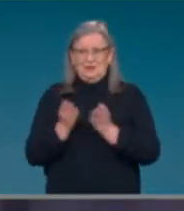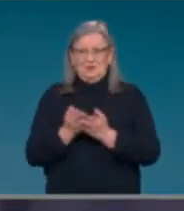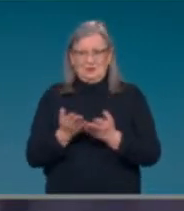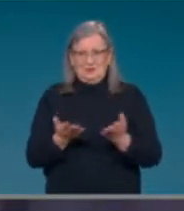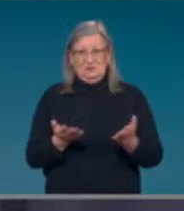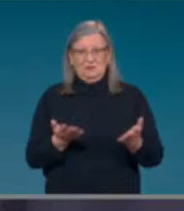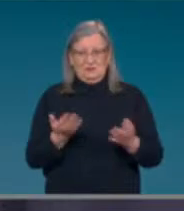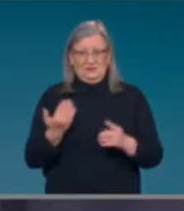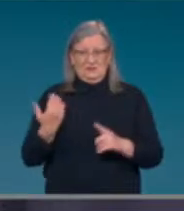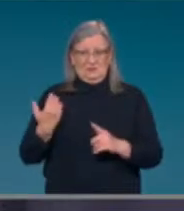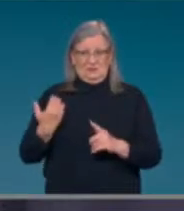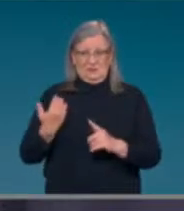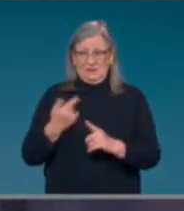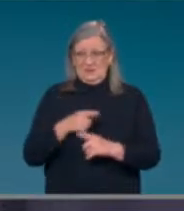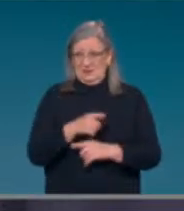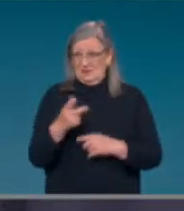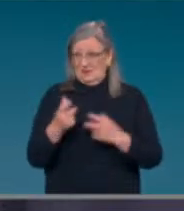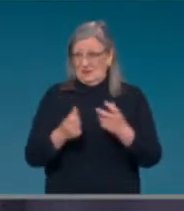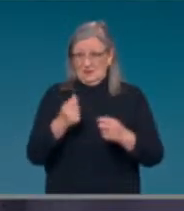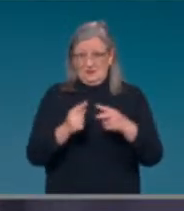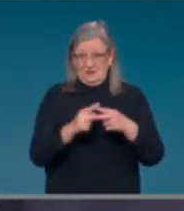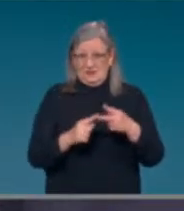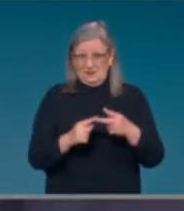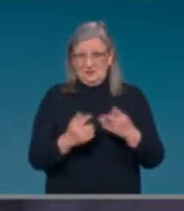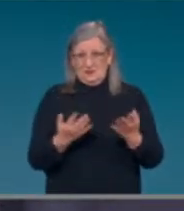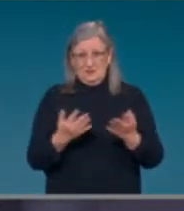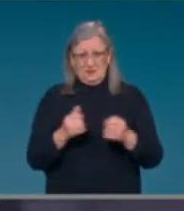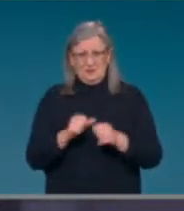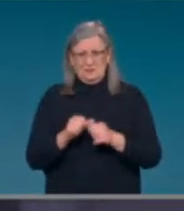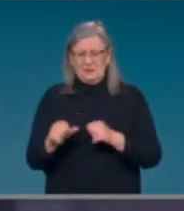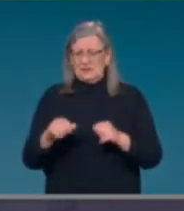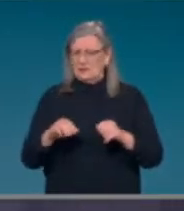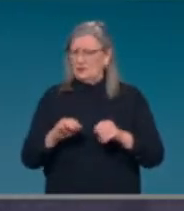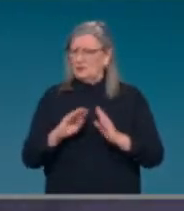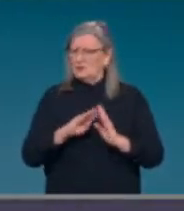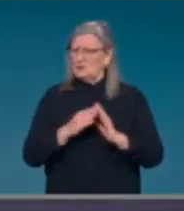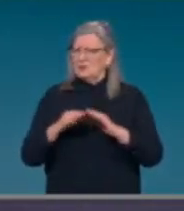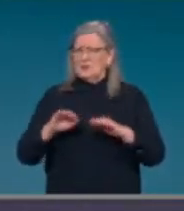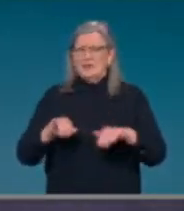of the best protected societies in the world. Take care, everybody. Thank you.